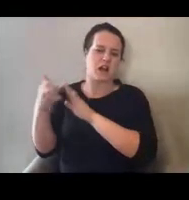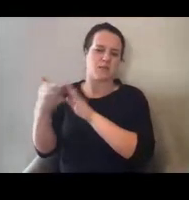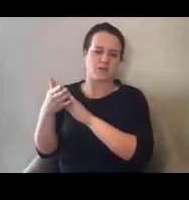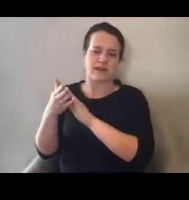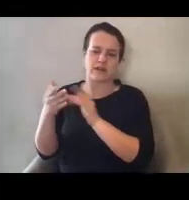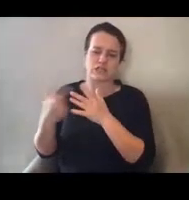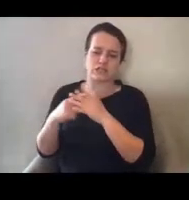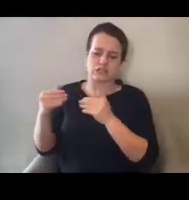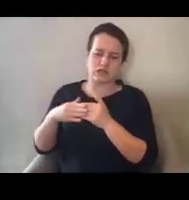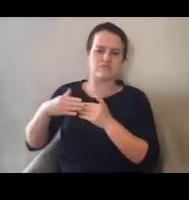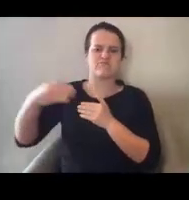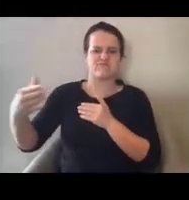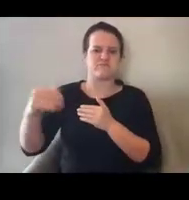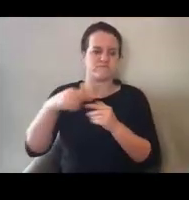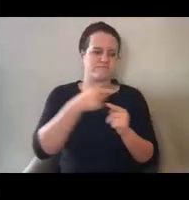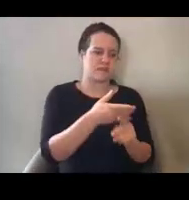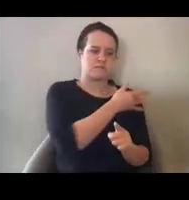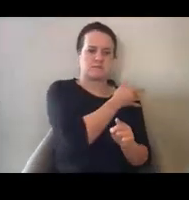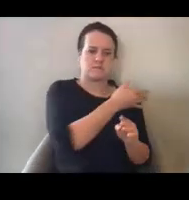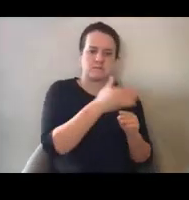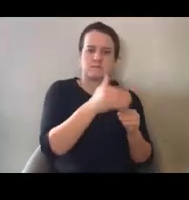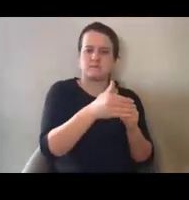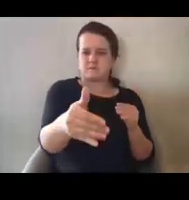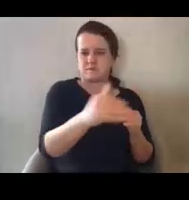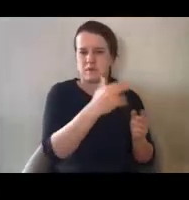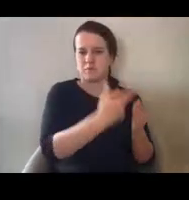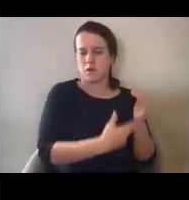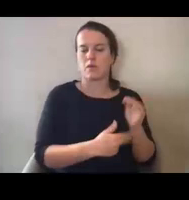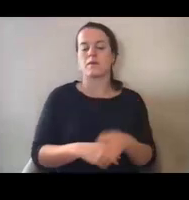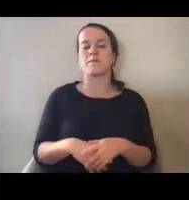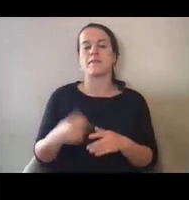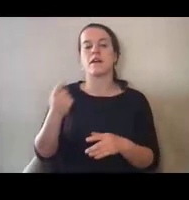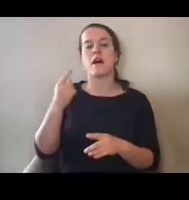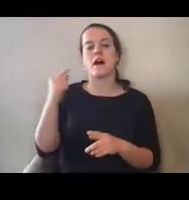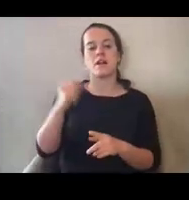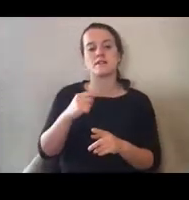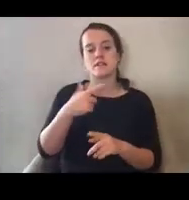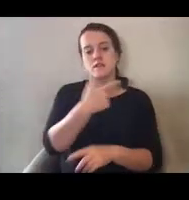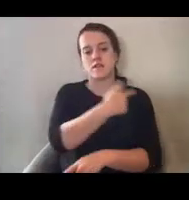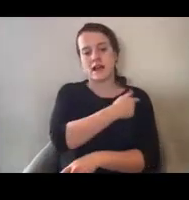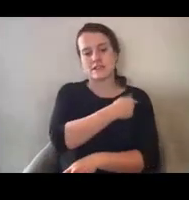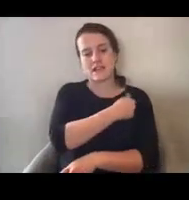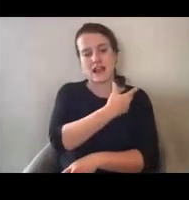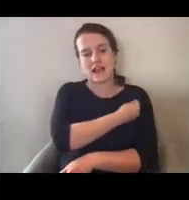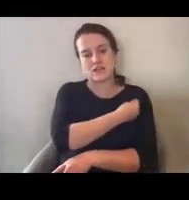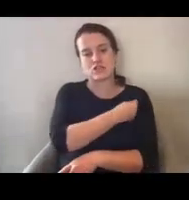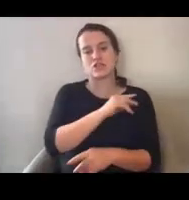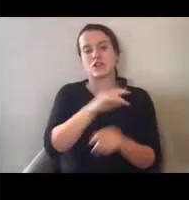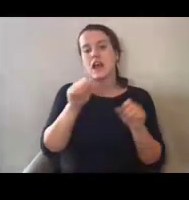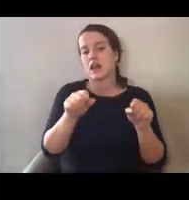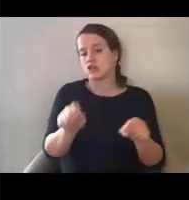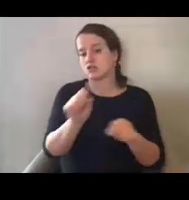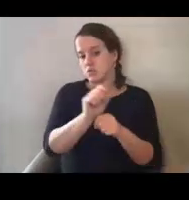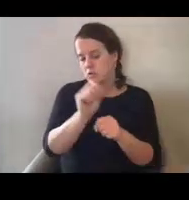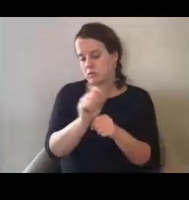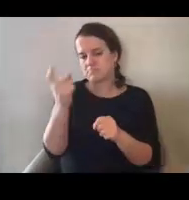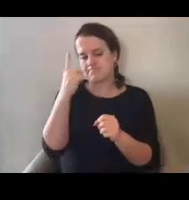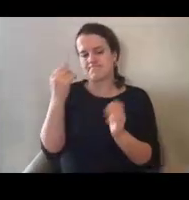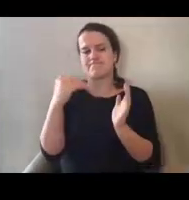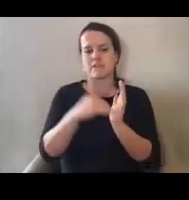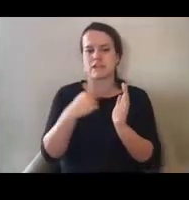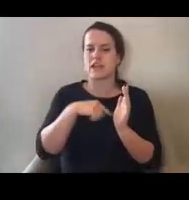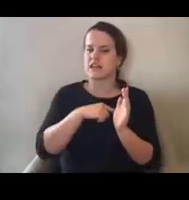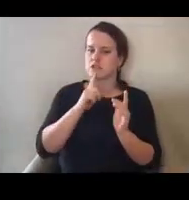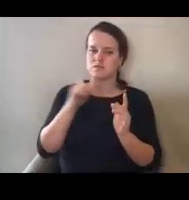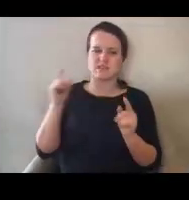please. So vaccination eligible work, I'll quickly go through these, but again, this is going to be pretty consistent with what we've